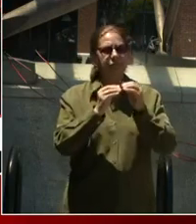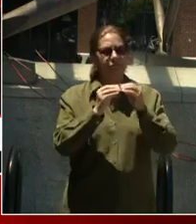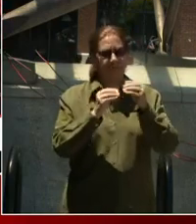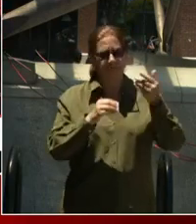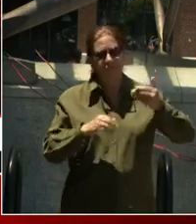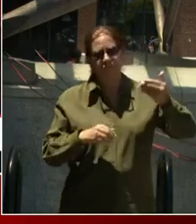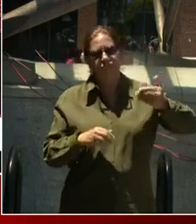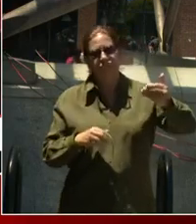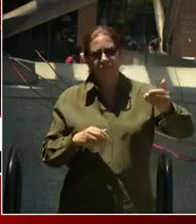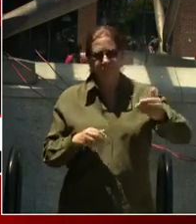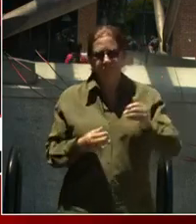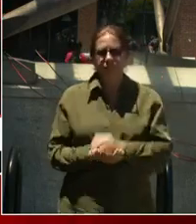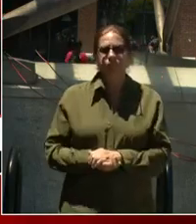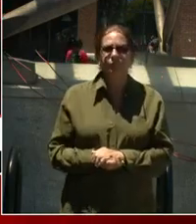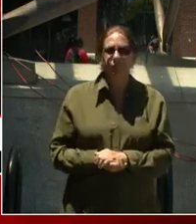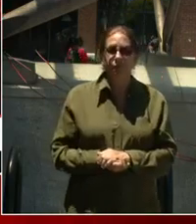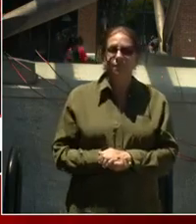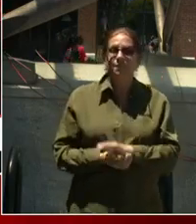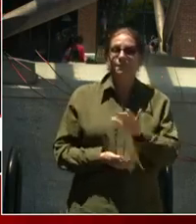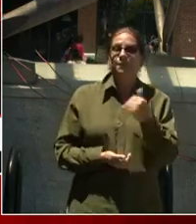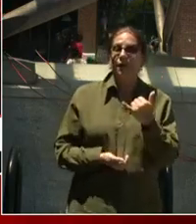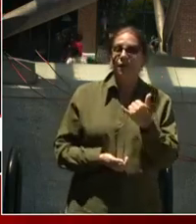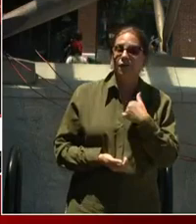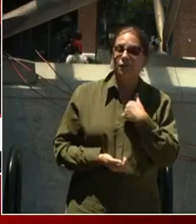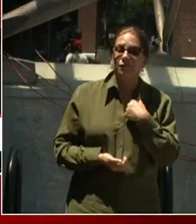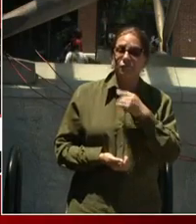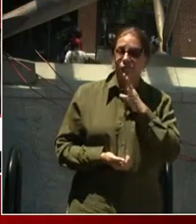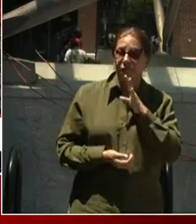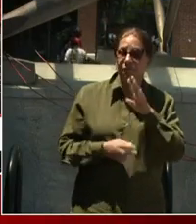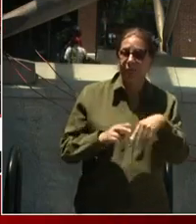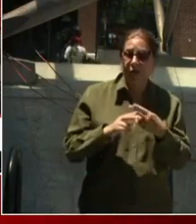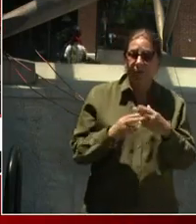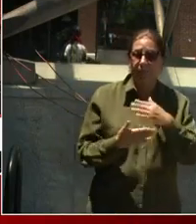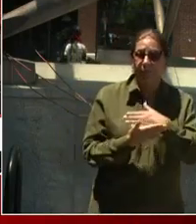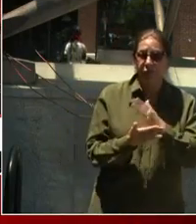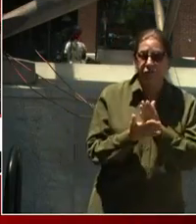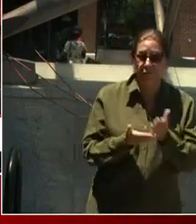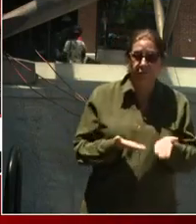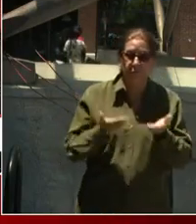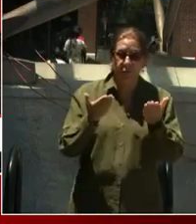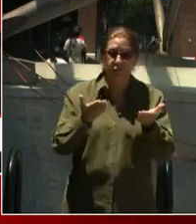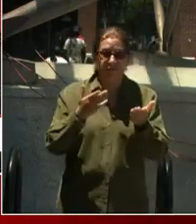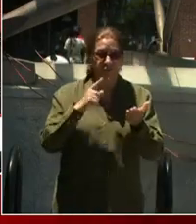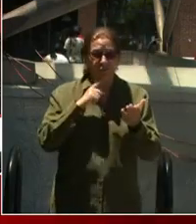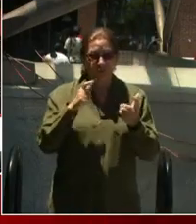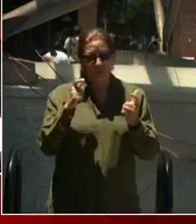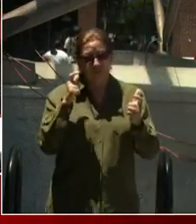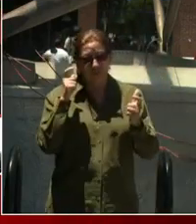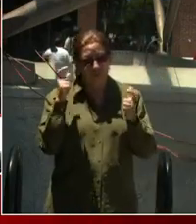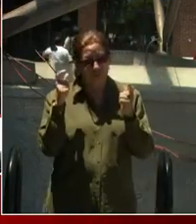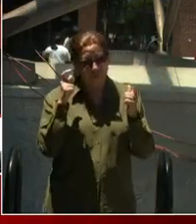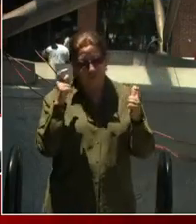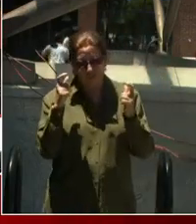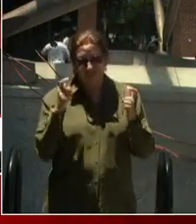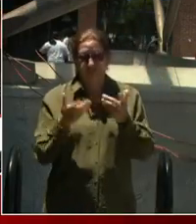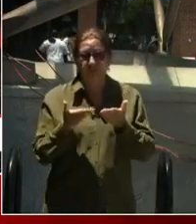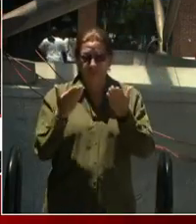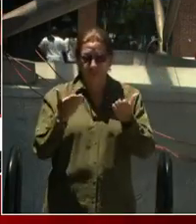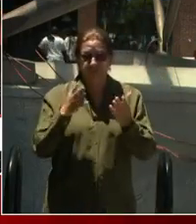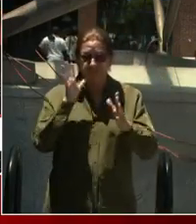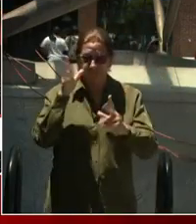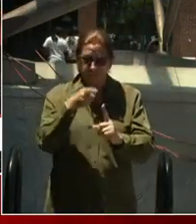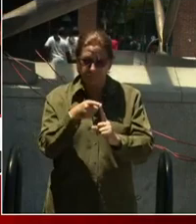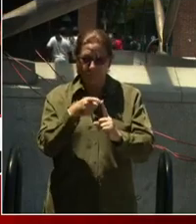mentioned is also that the budget proposal is a big budget proposal. It's big for hospitality. It's big for